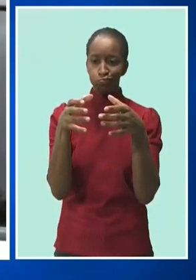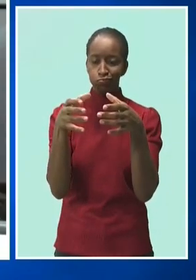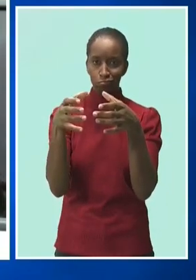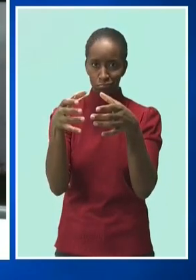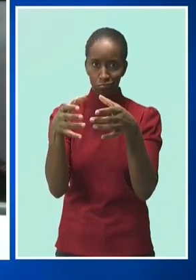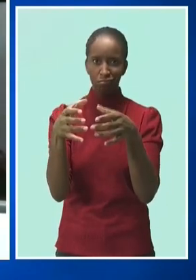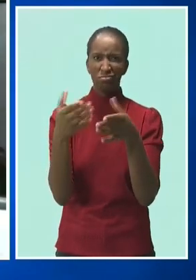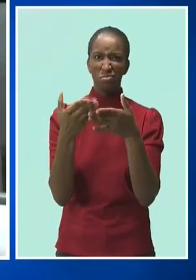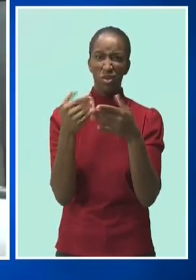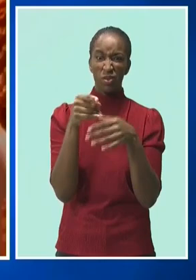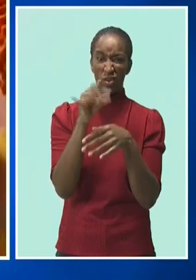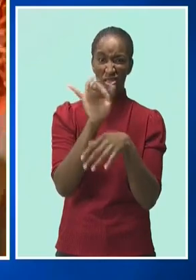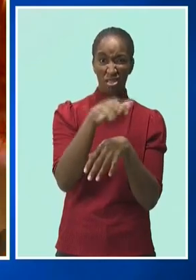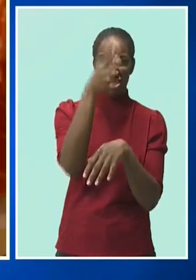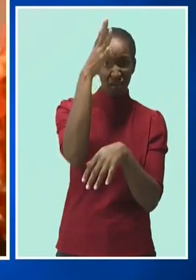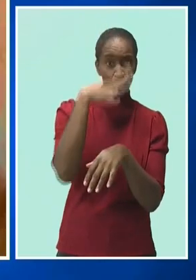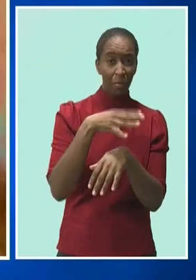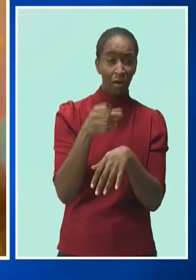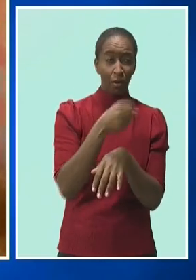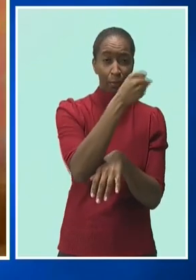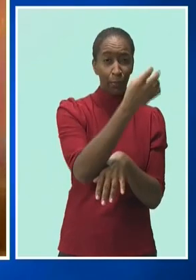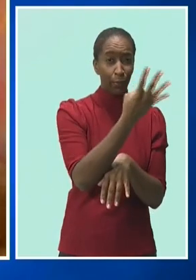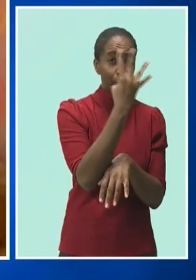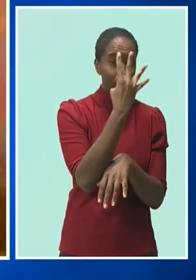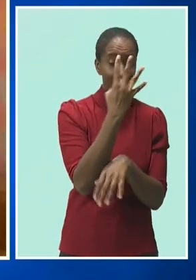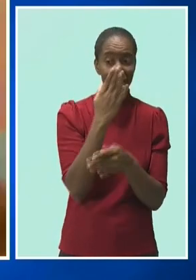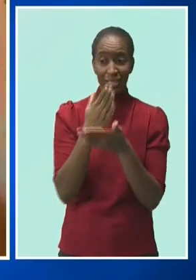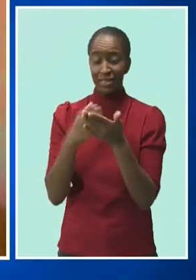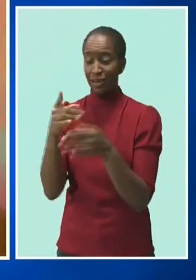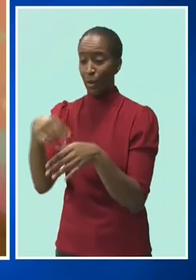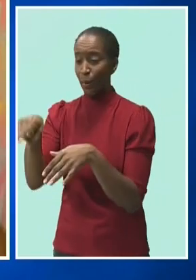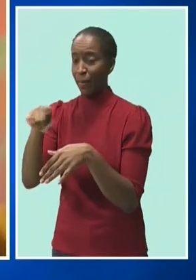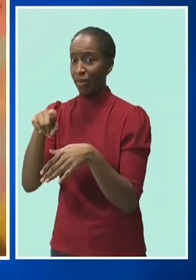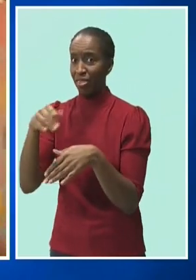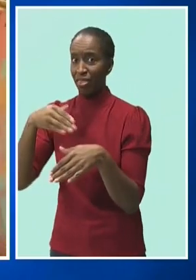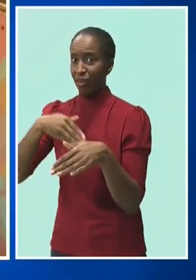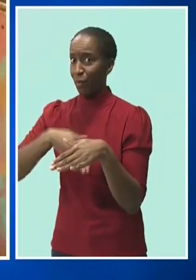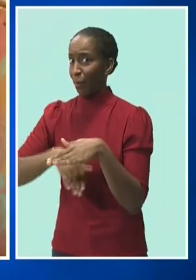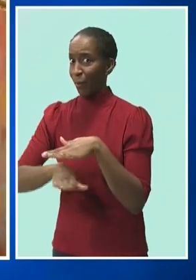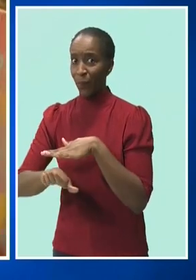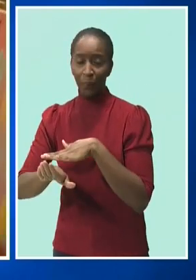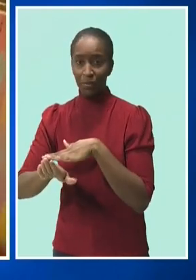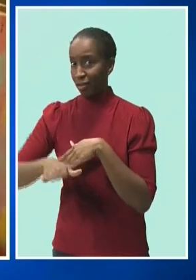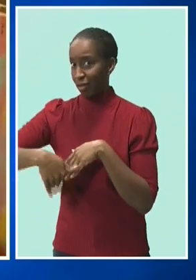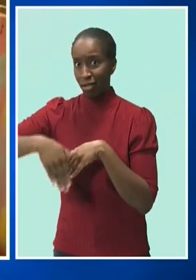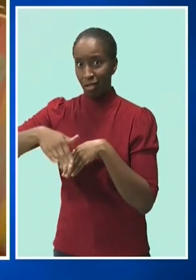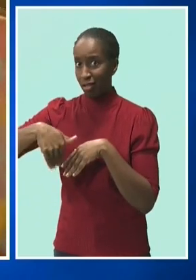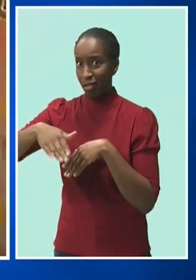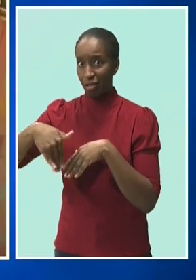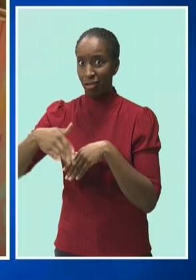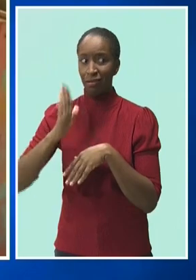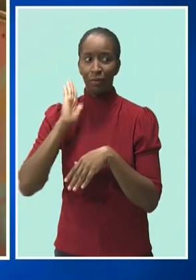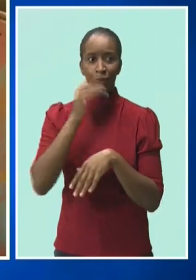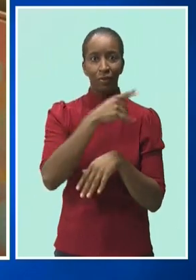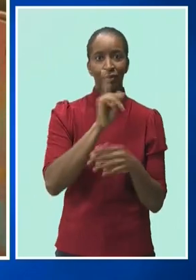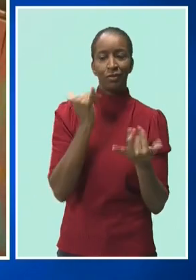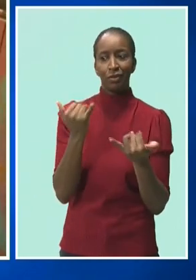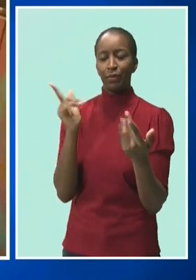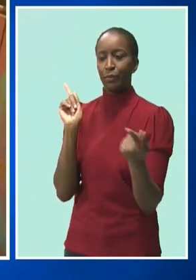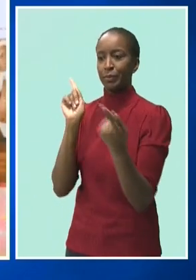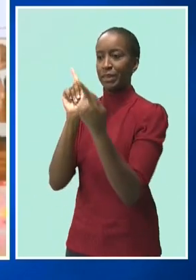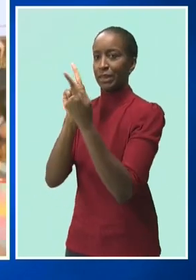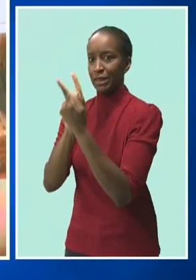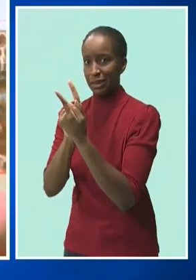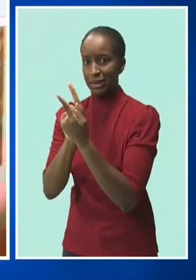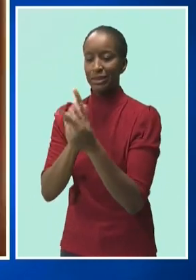Williams went to prison. His niece is one of those persons. Her husband is meeting Mr. Williams for the very first time.